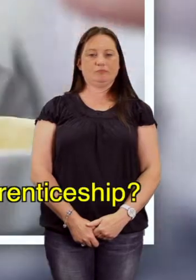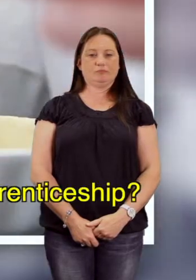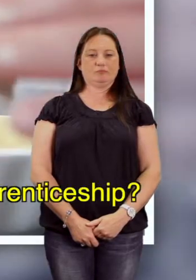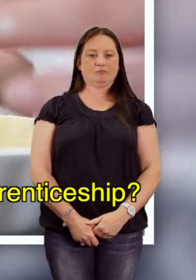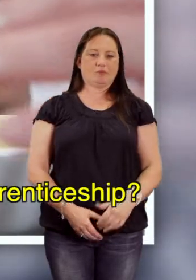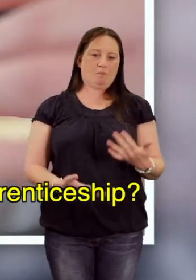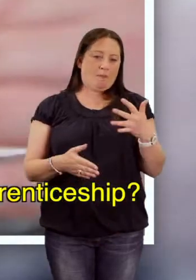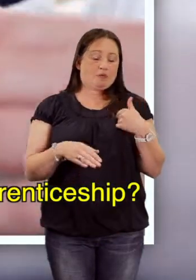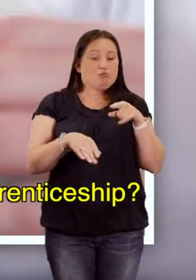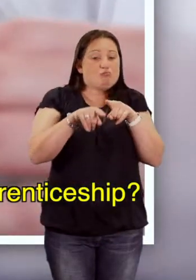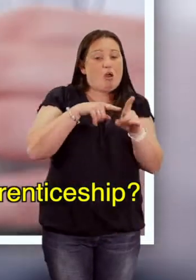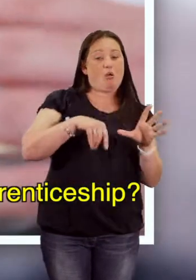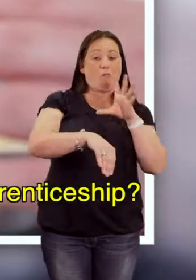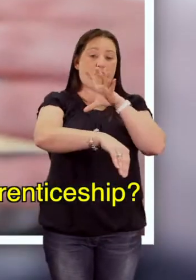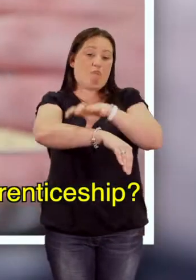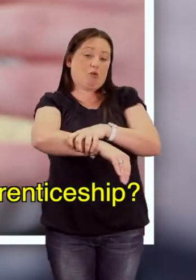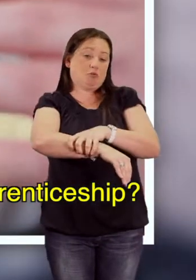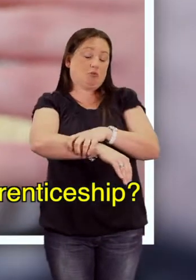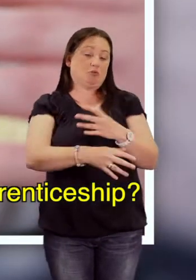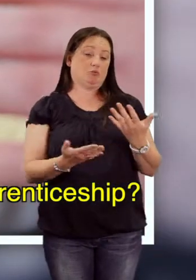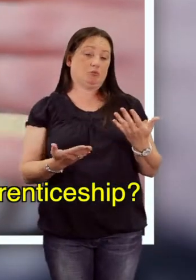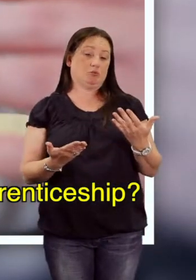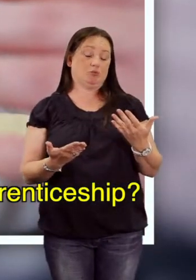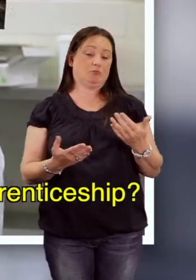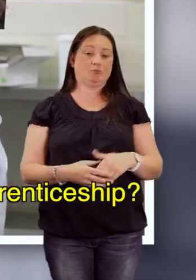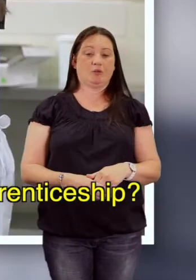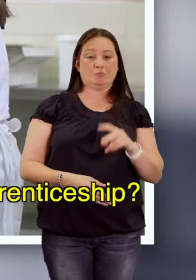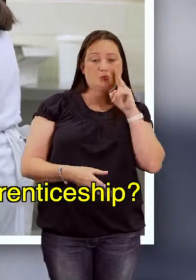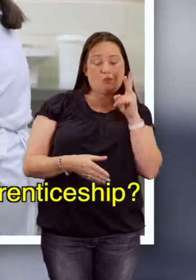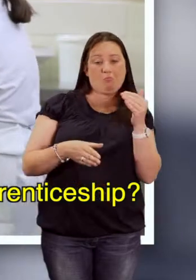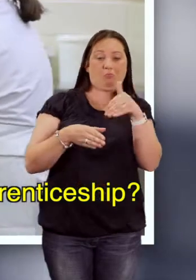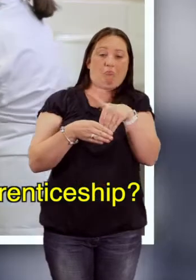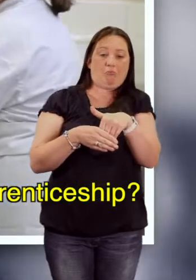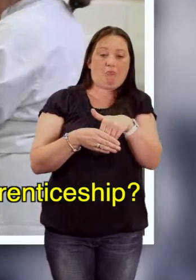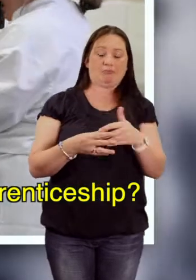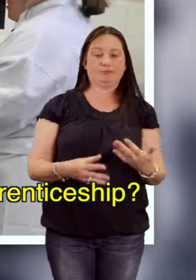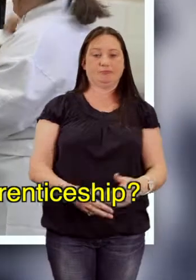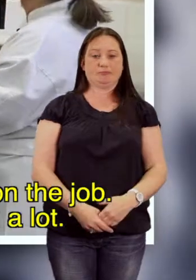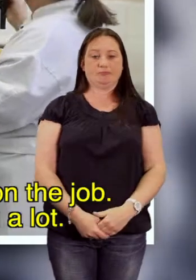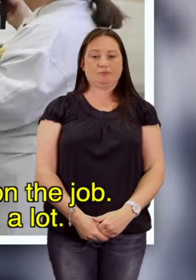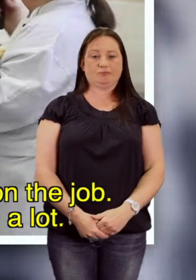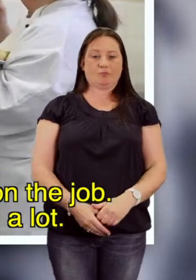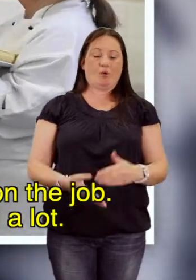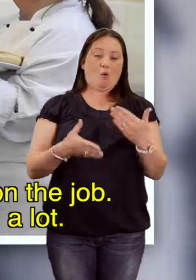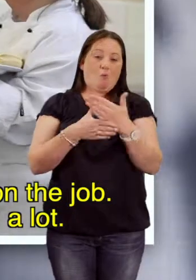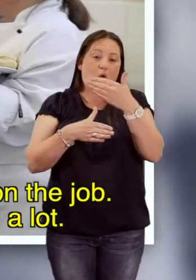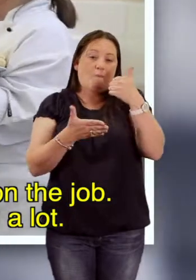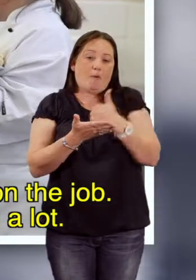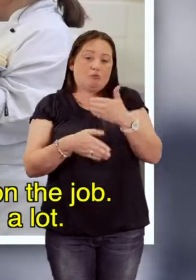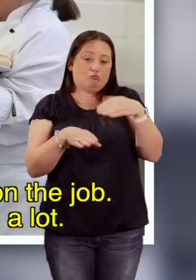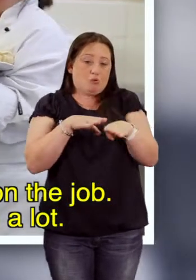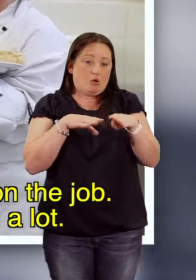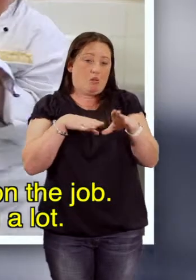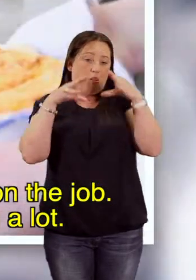How about try me out on an apprenticeship To see if I fit. Work-based training I